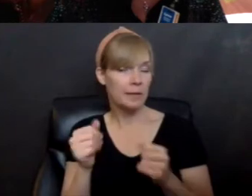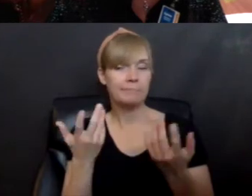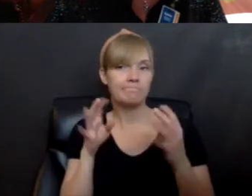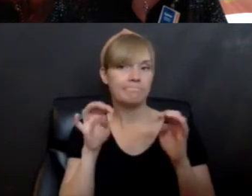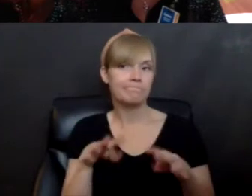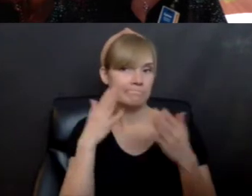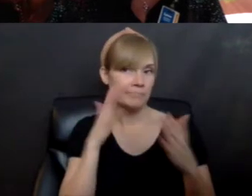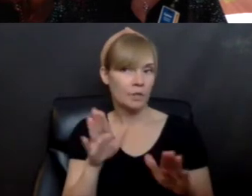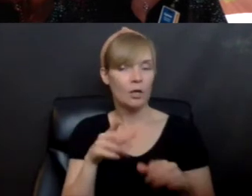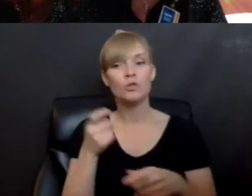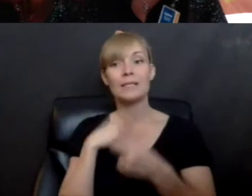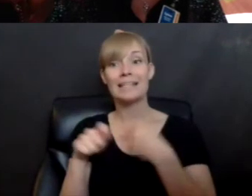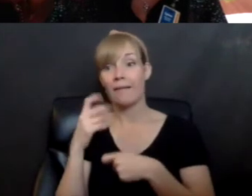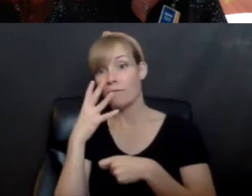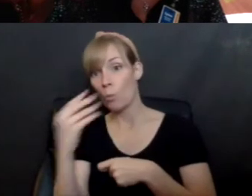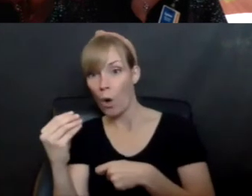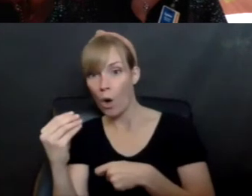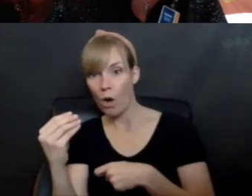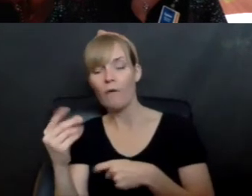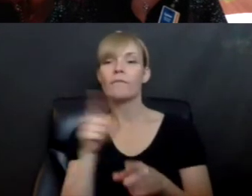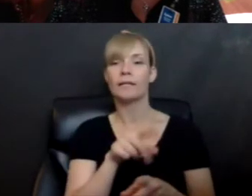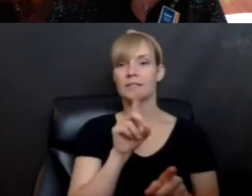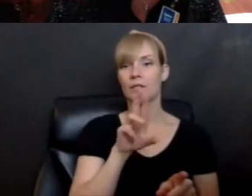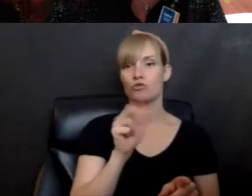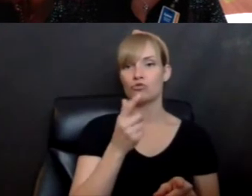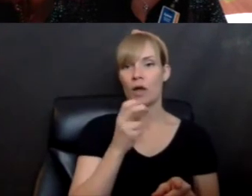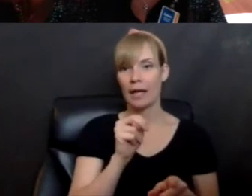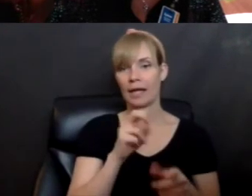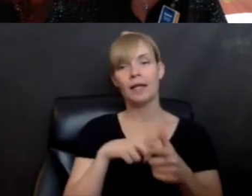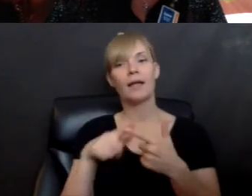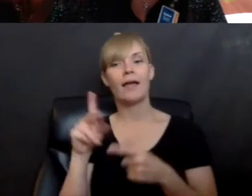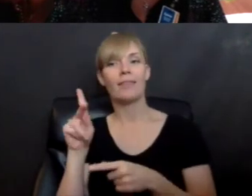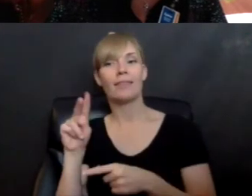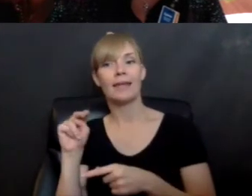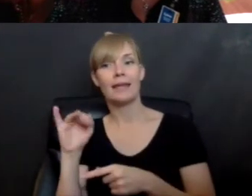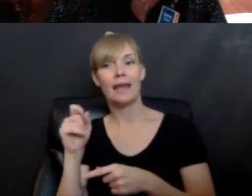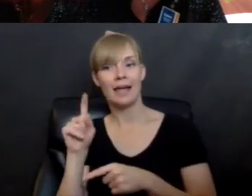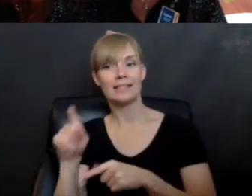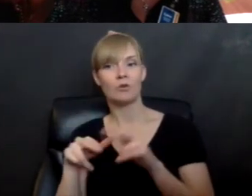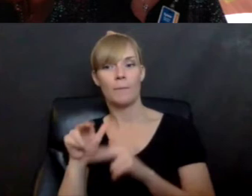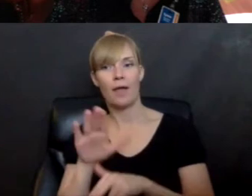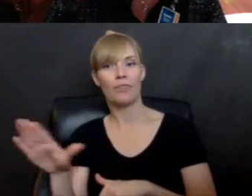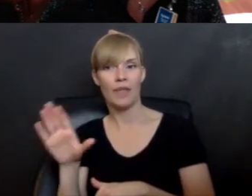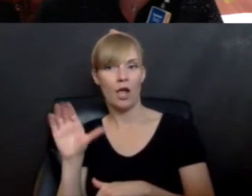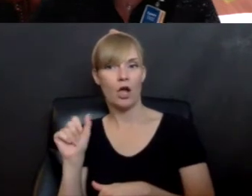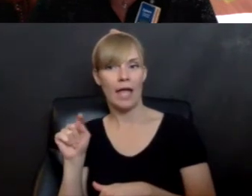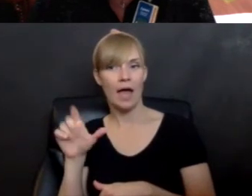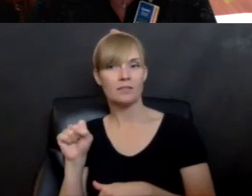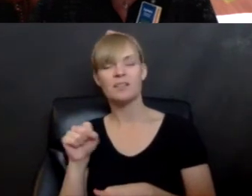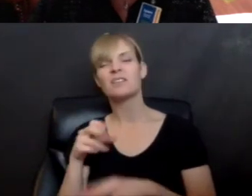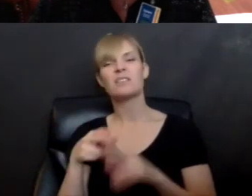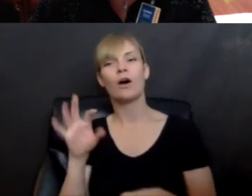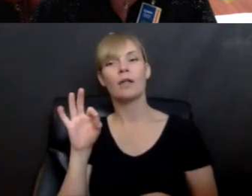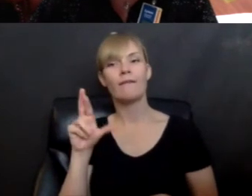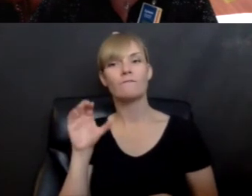So instead of having the wolf, you'd have the dragon, right? And the knights would build their castles. So fractured fairy tales are fun too. If you're